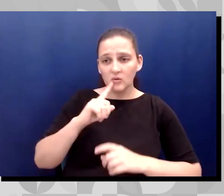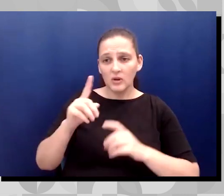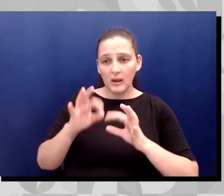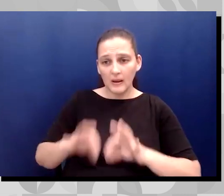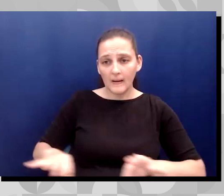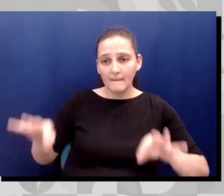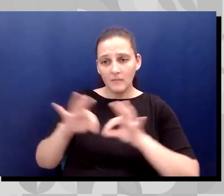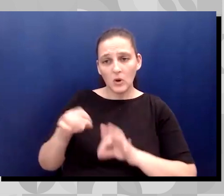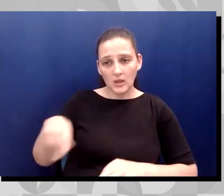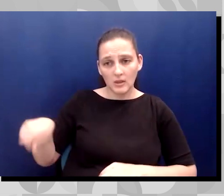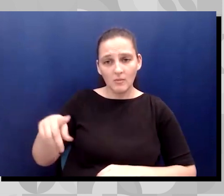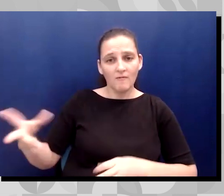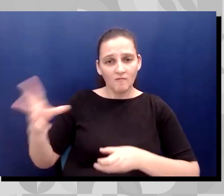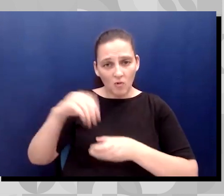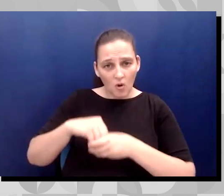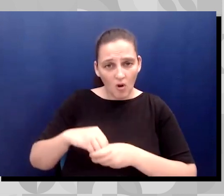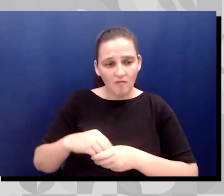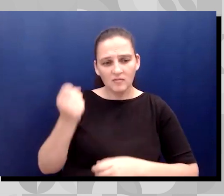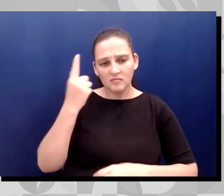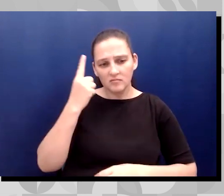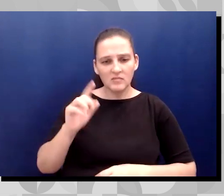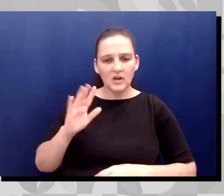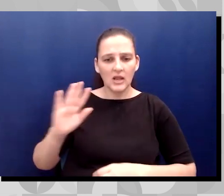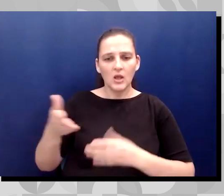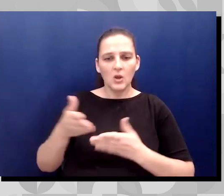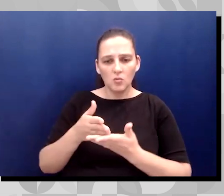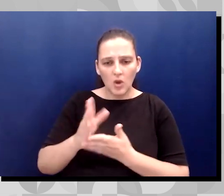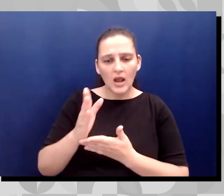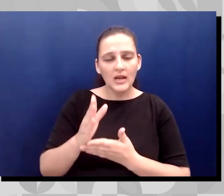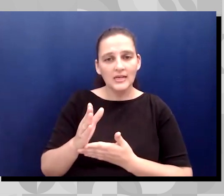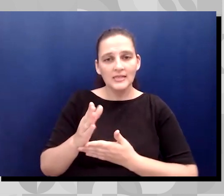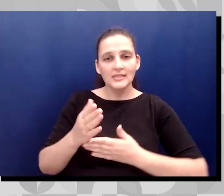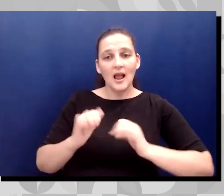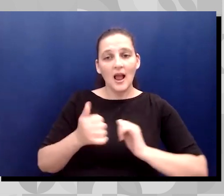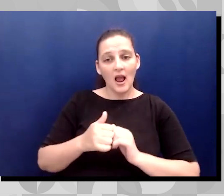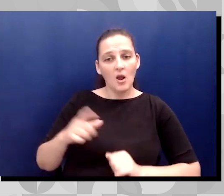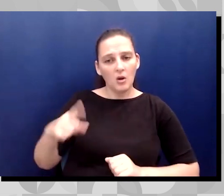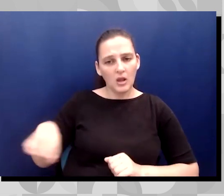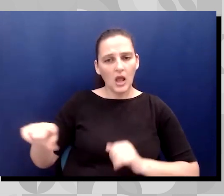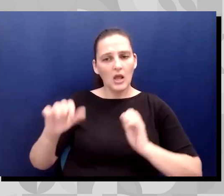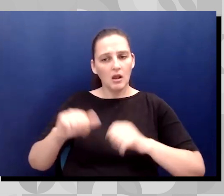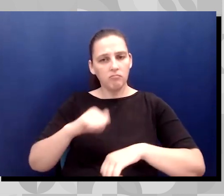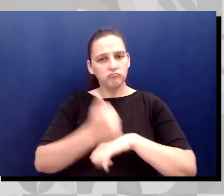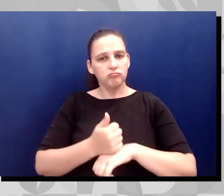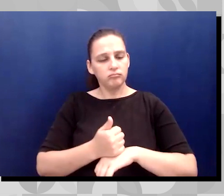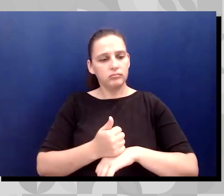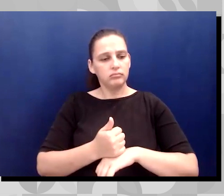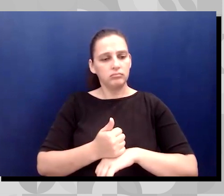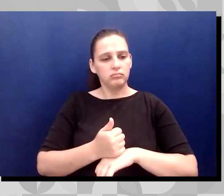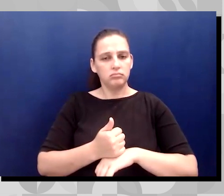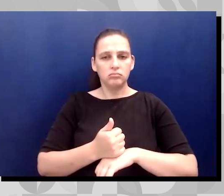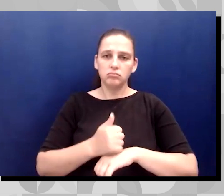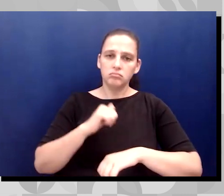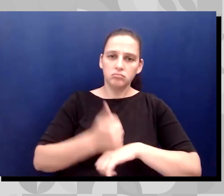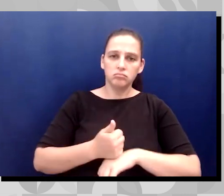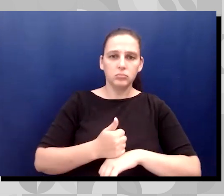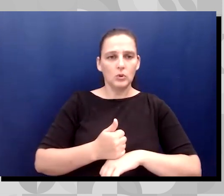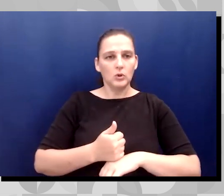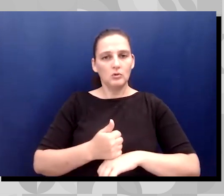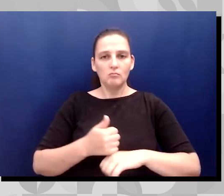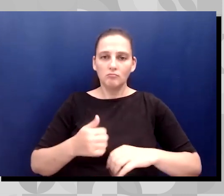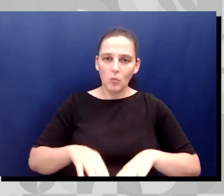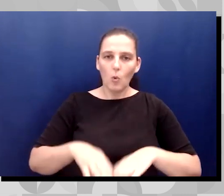understand more about their rights, and how that can also create a difference in their child's education as they continue